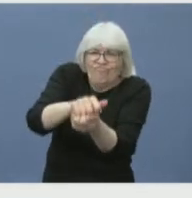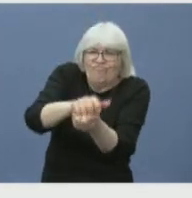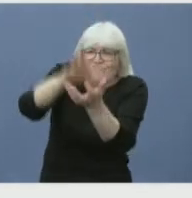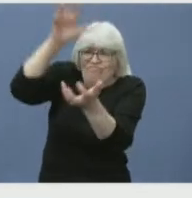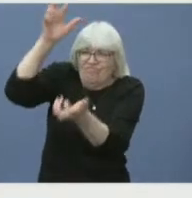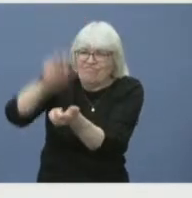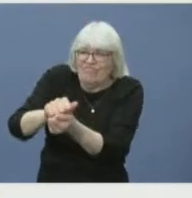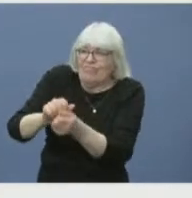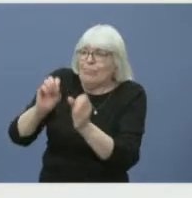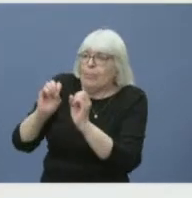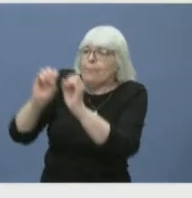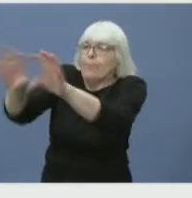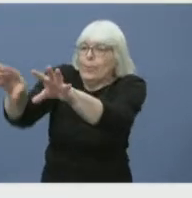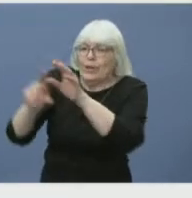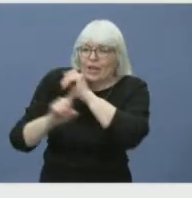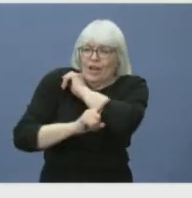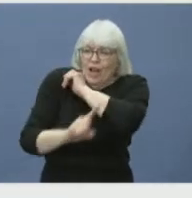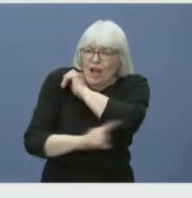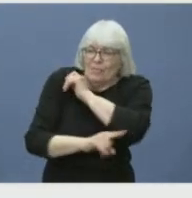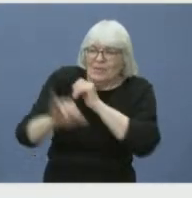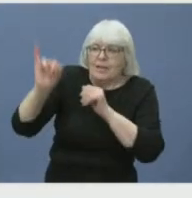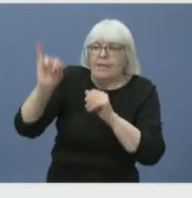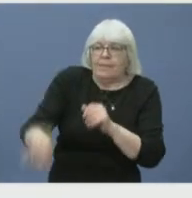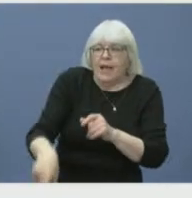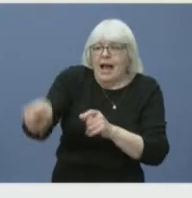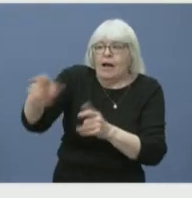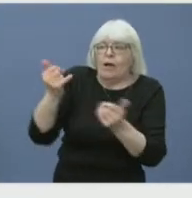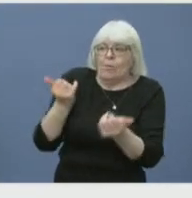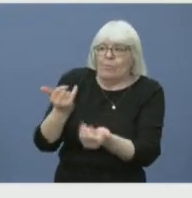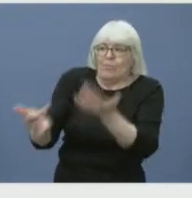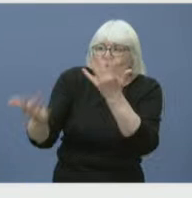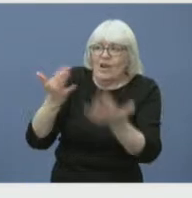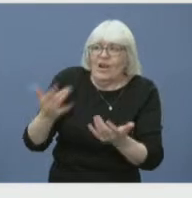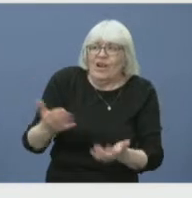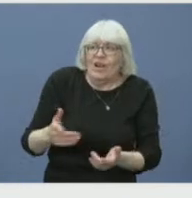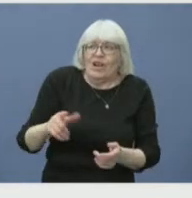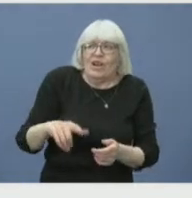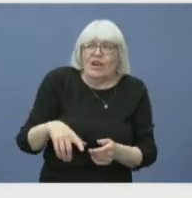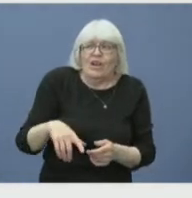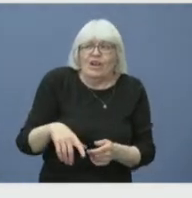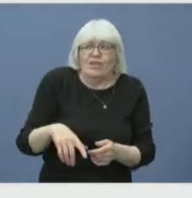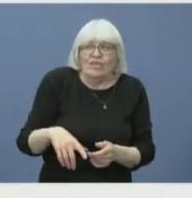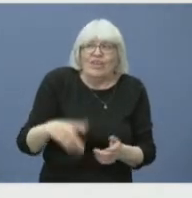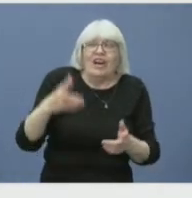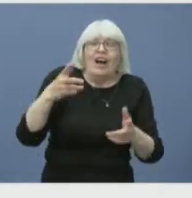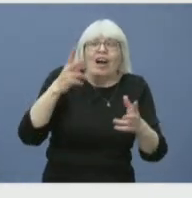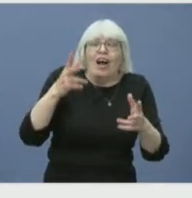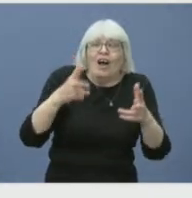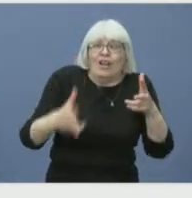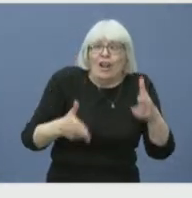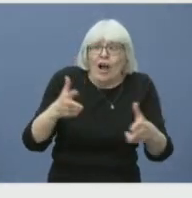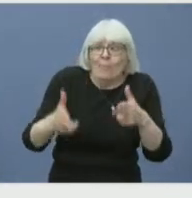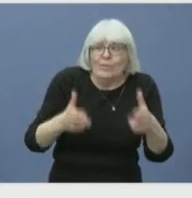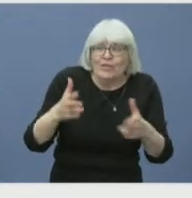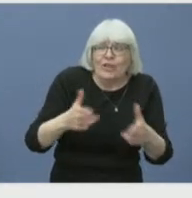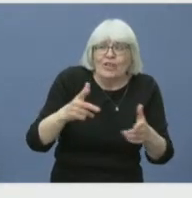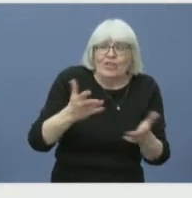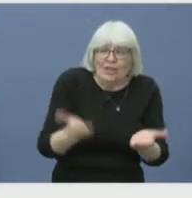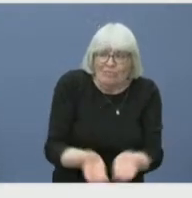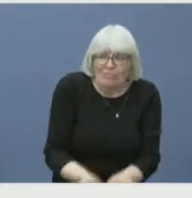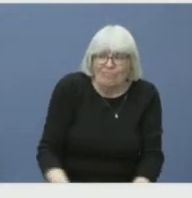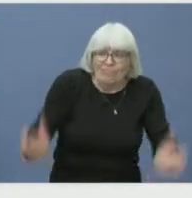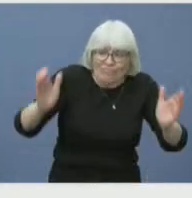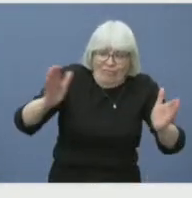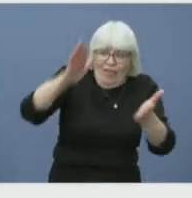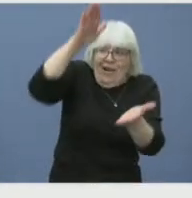some lobster pots that get crushed and taken away those would have some of that would have been